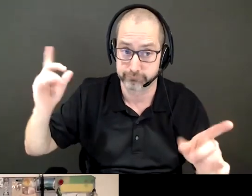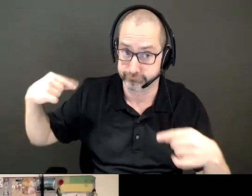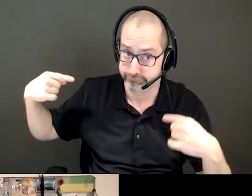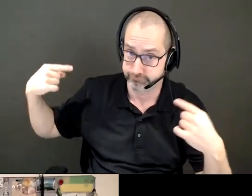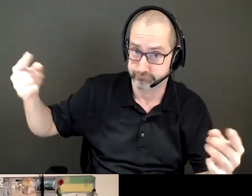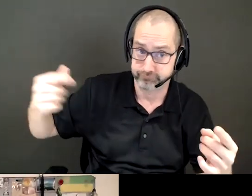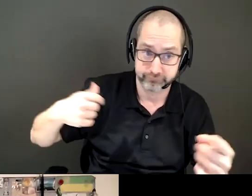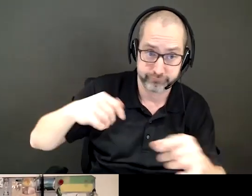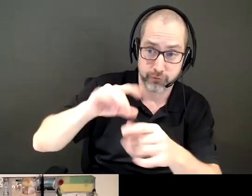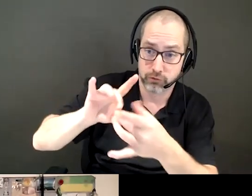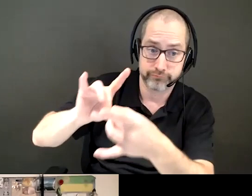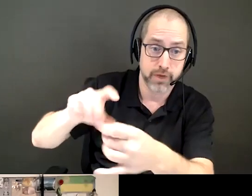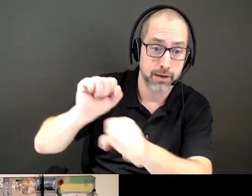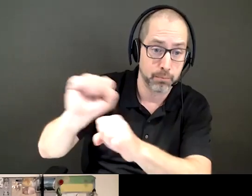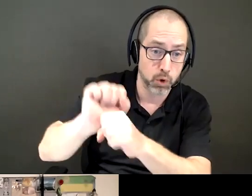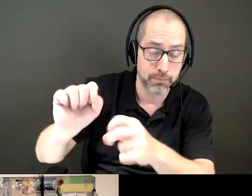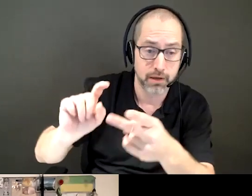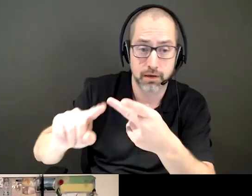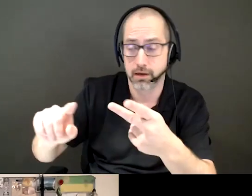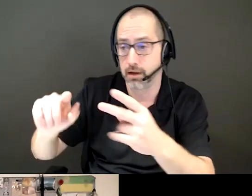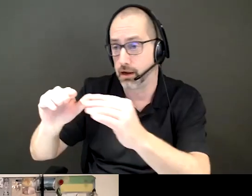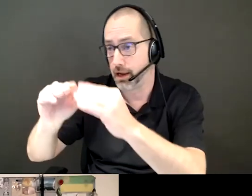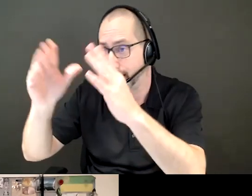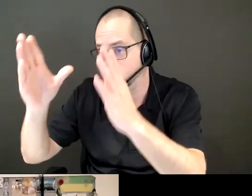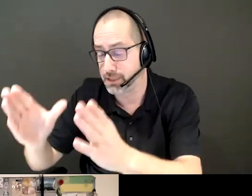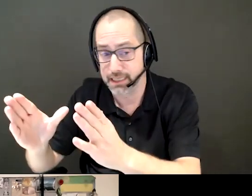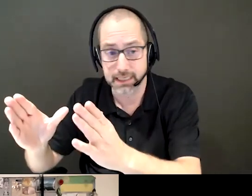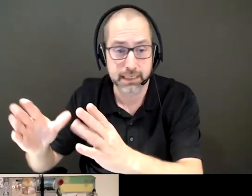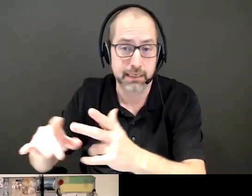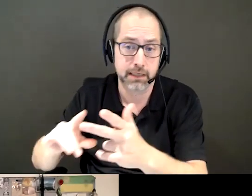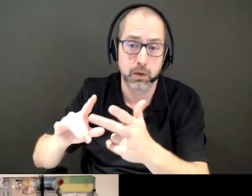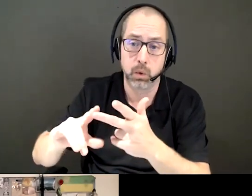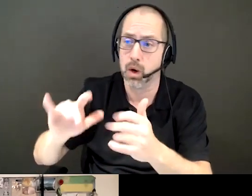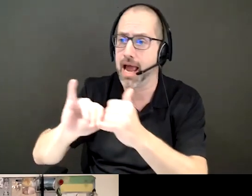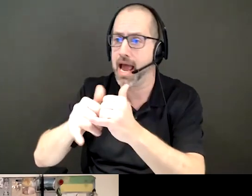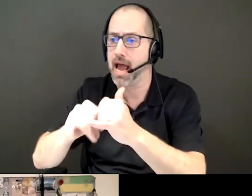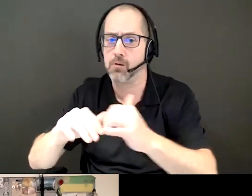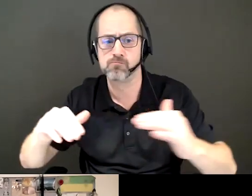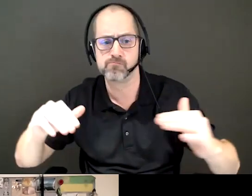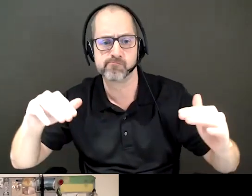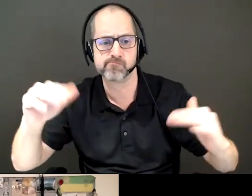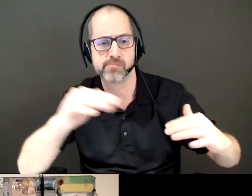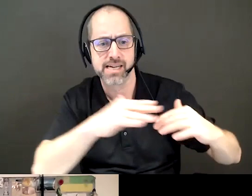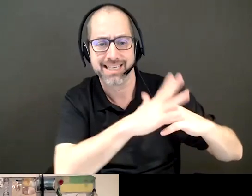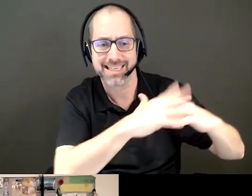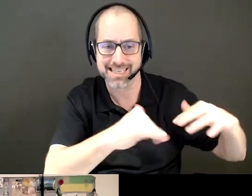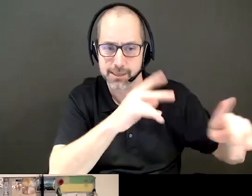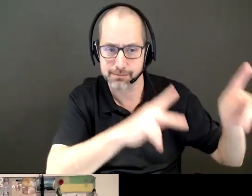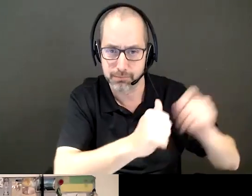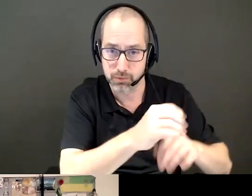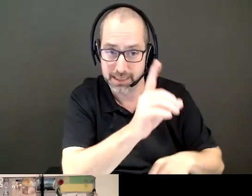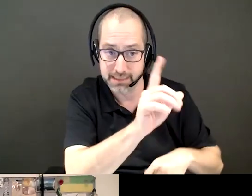employment or housing or just generally being treated as an Indigenous person with a disability,